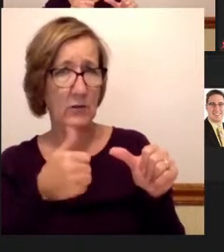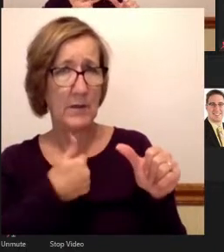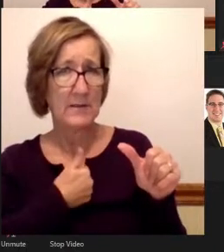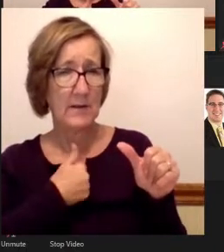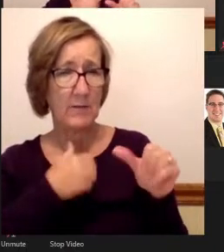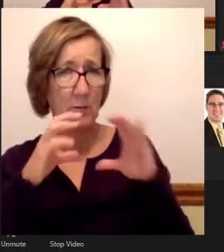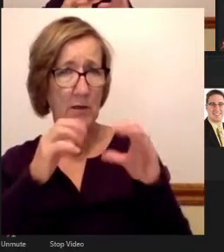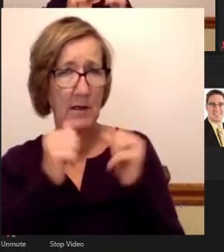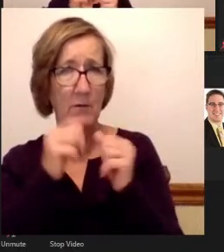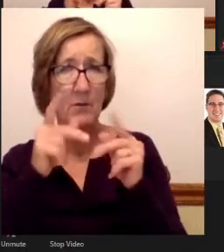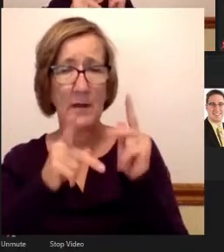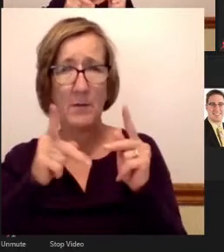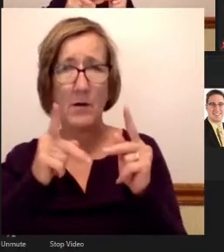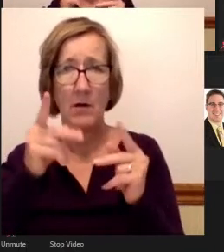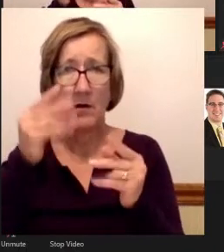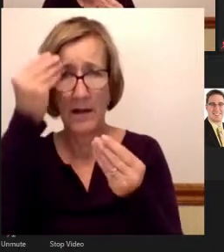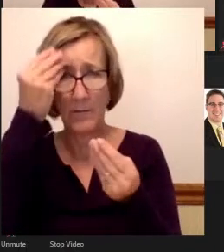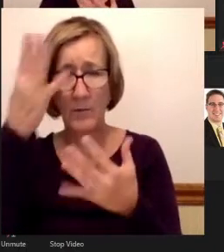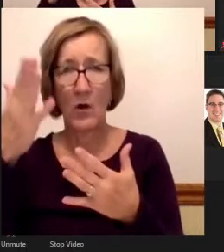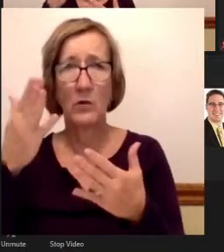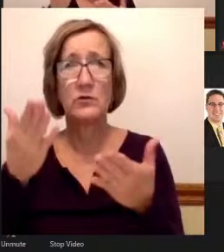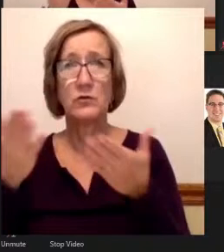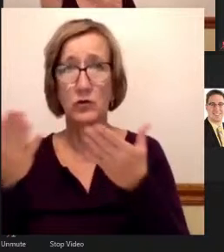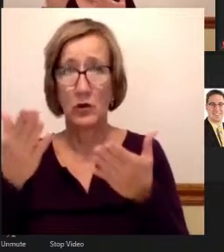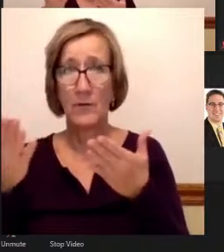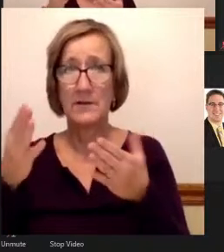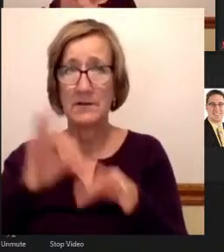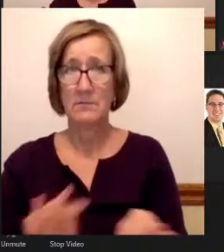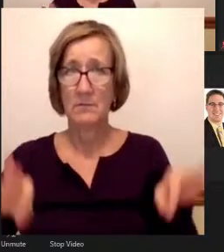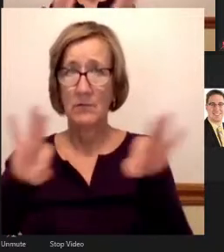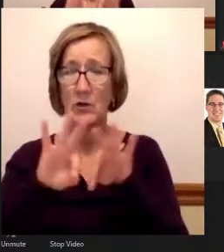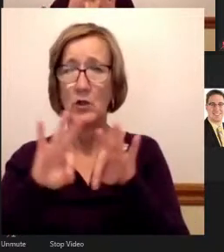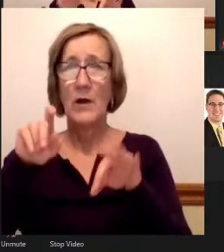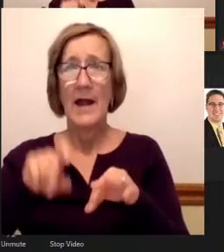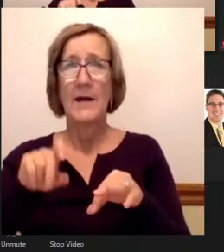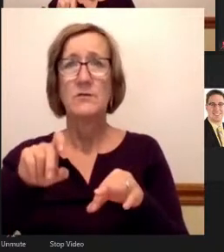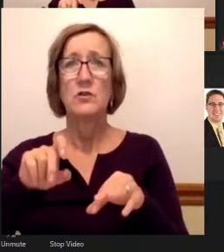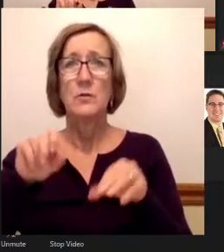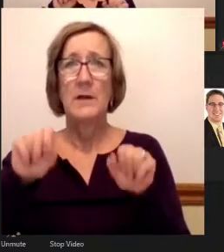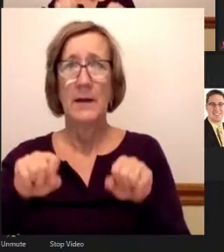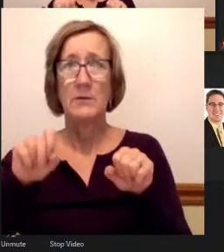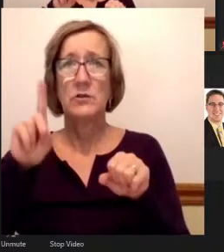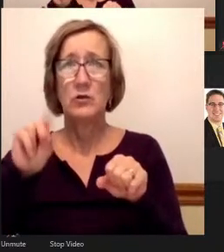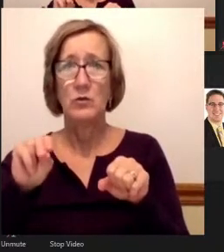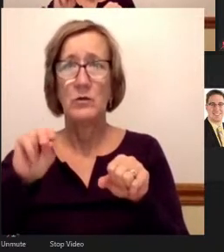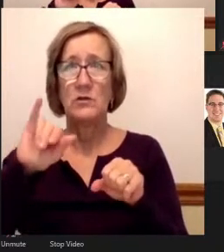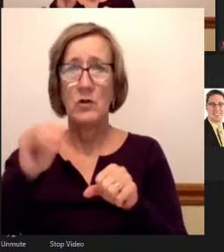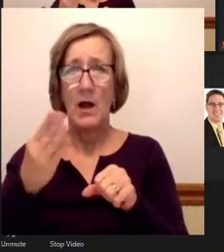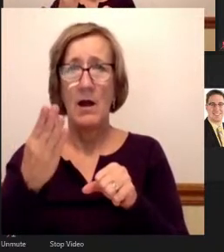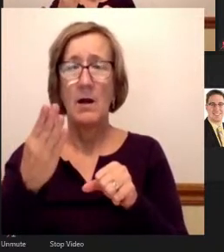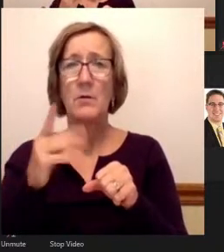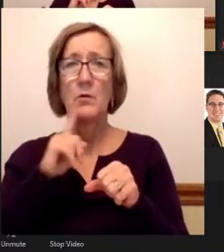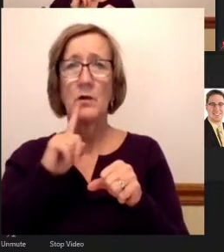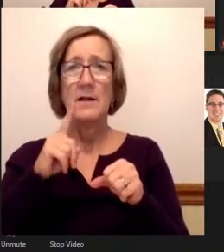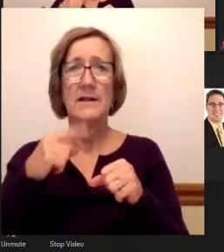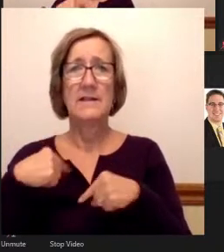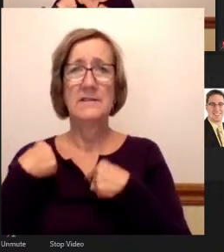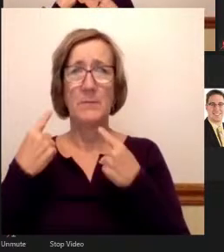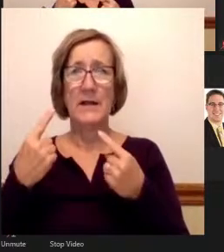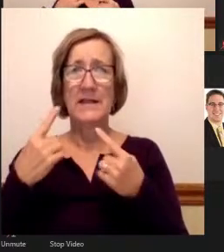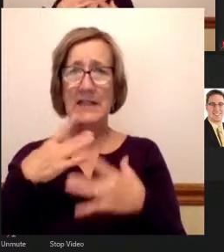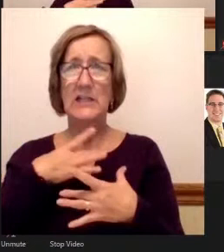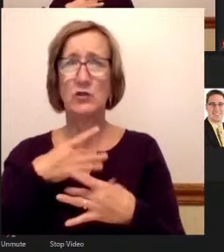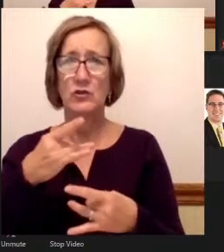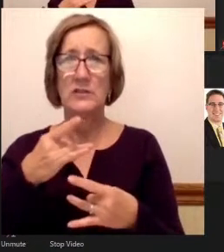that it's the service that counts and you have to be able to perform the job. So it's been an interesting experience for me so far.